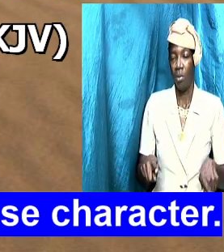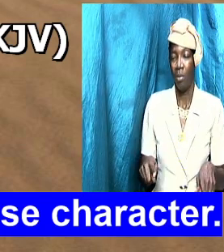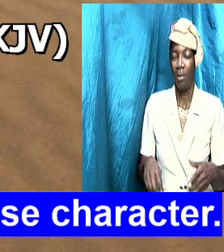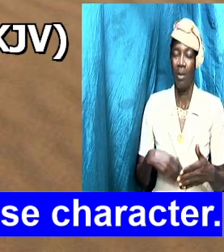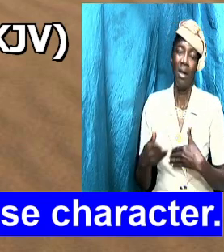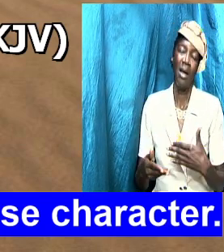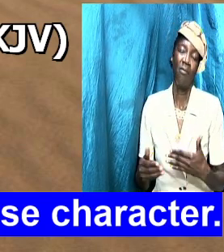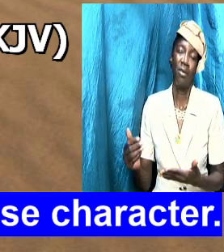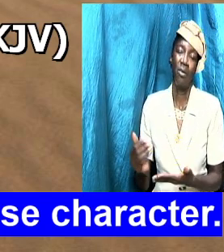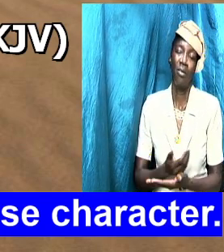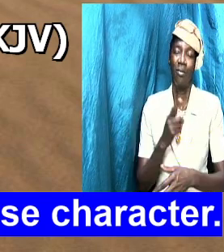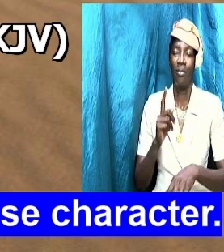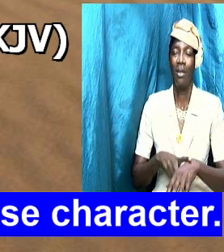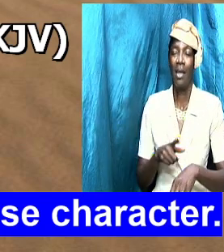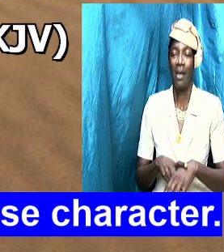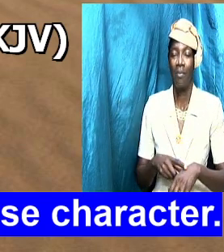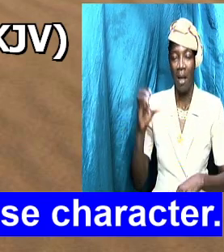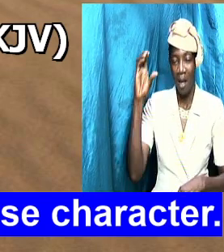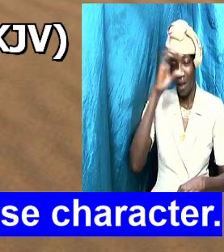guess what